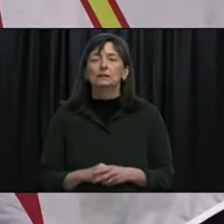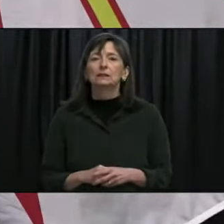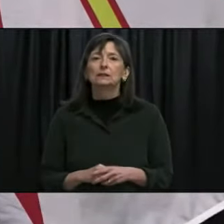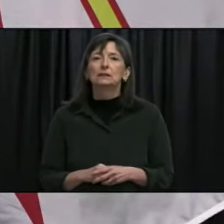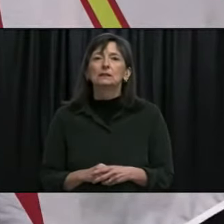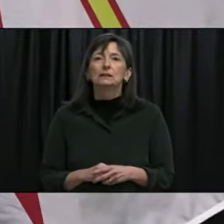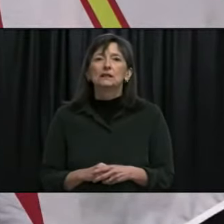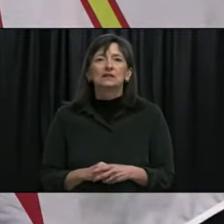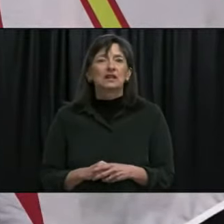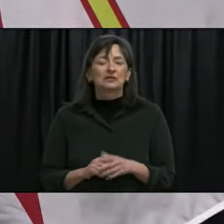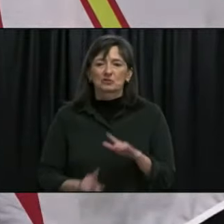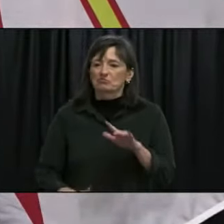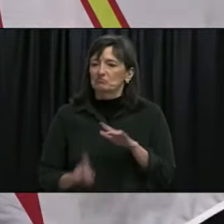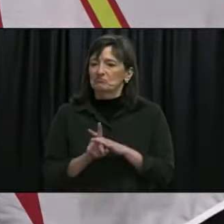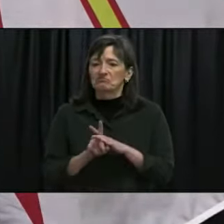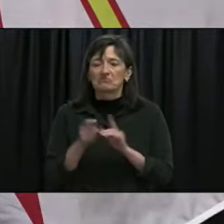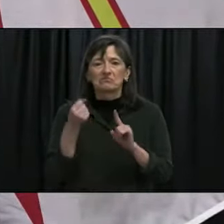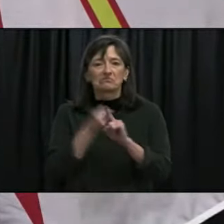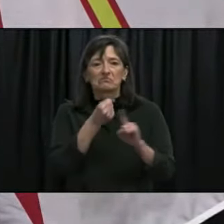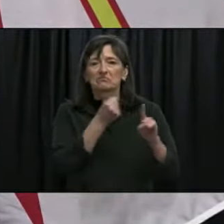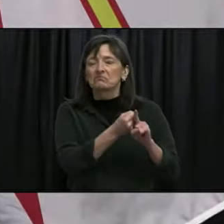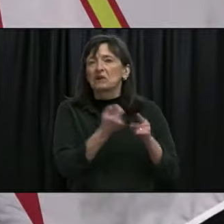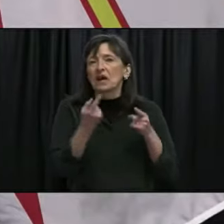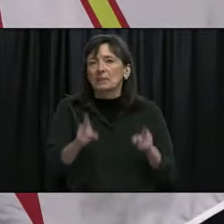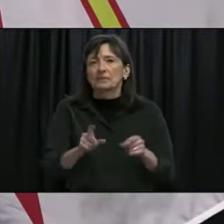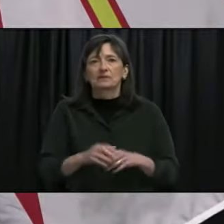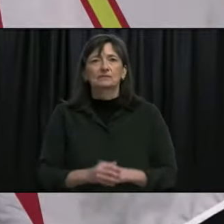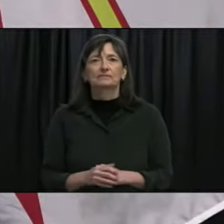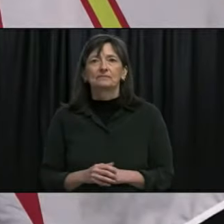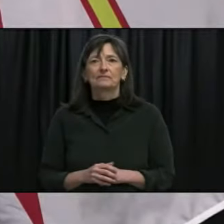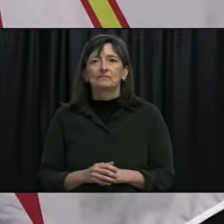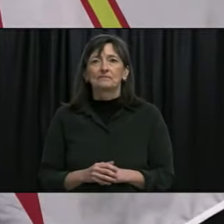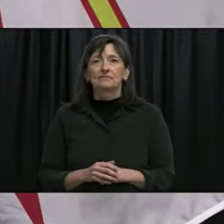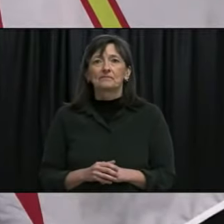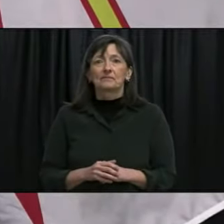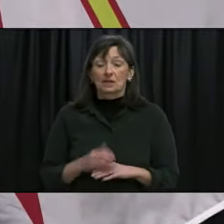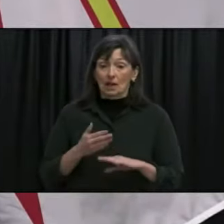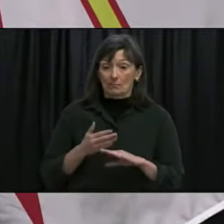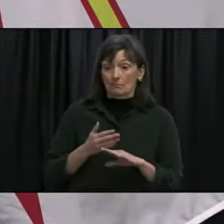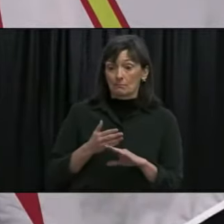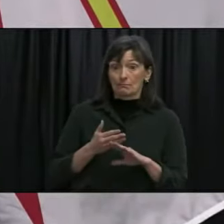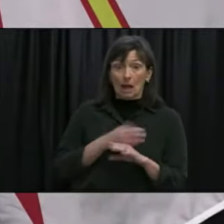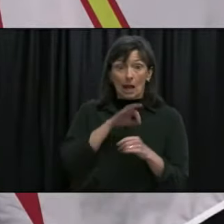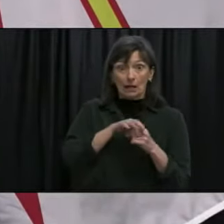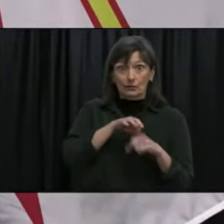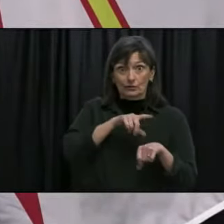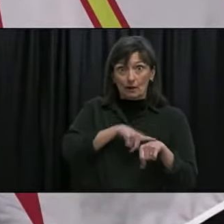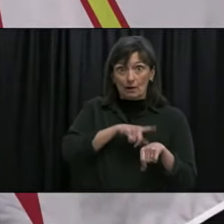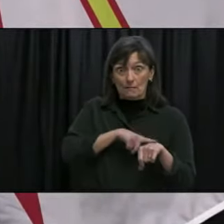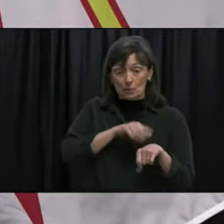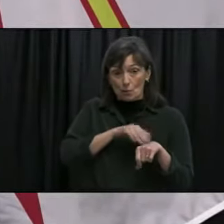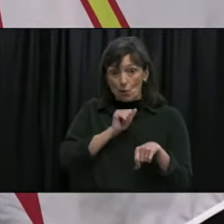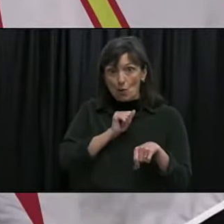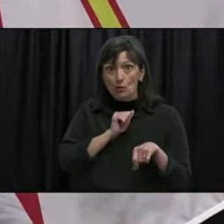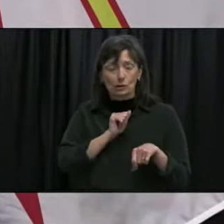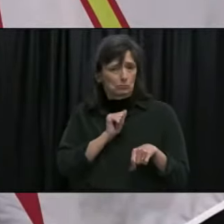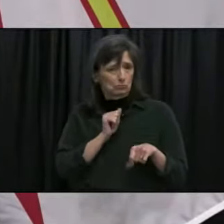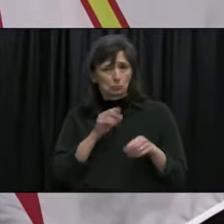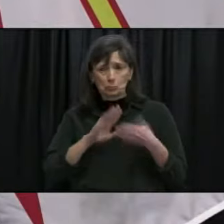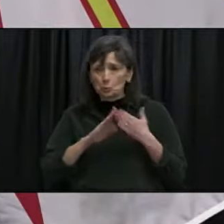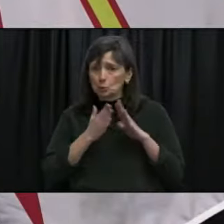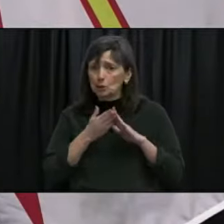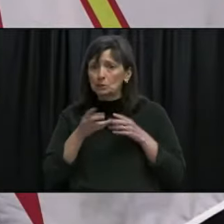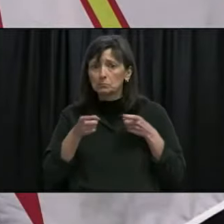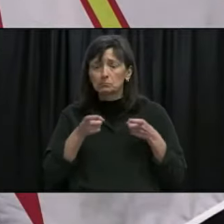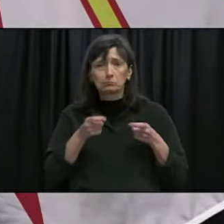stochastic or random events so at the time we had very good community control and it's really hard to predict that